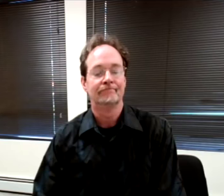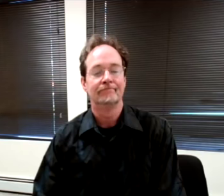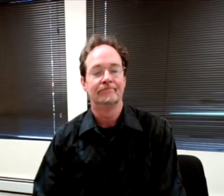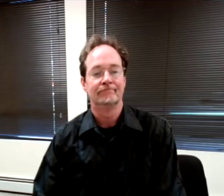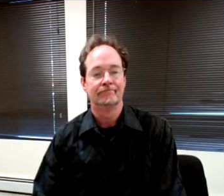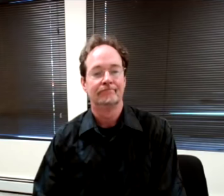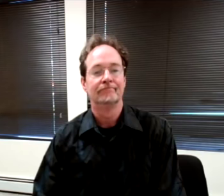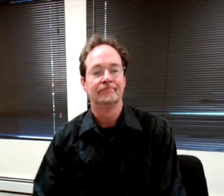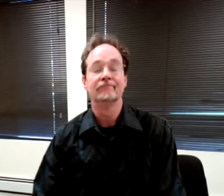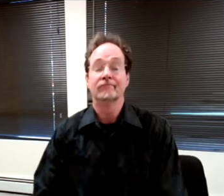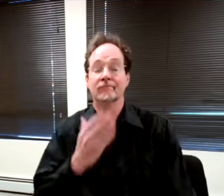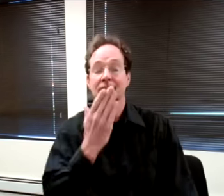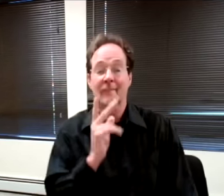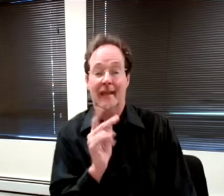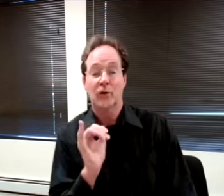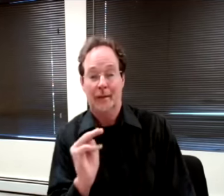Thank you, Kim.